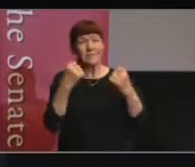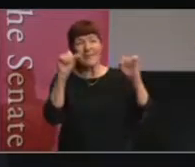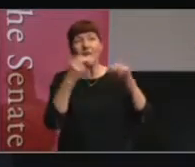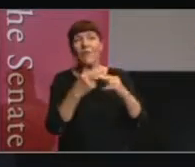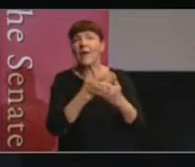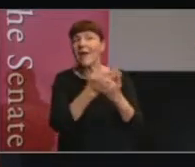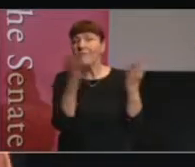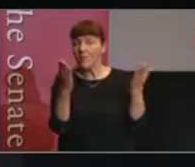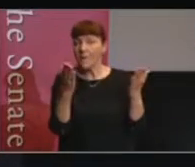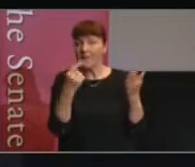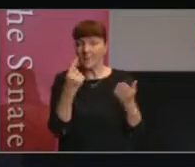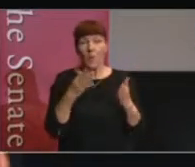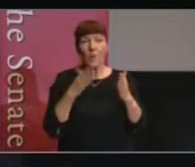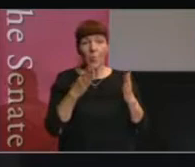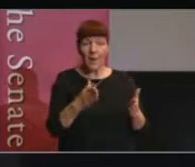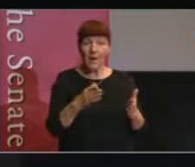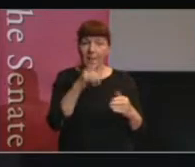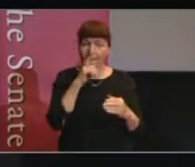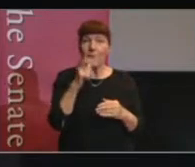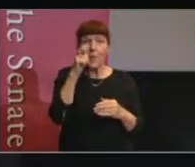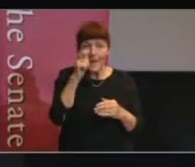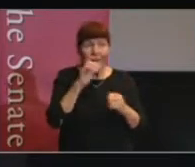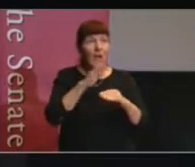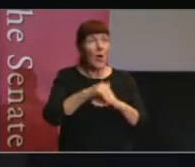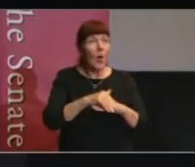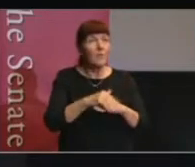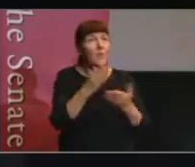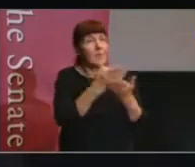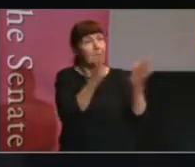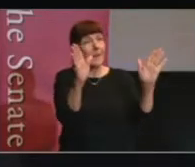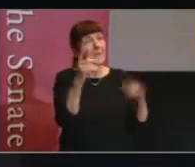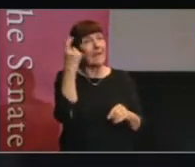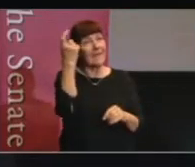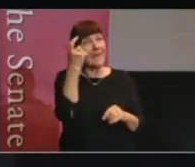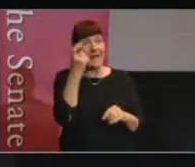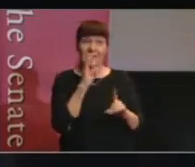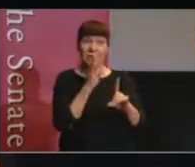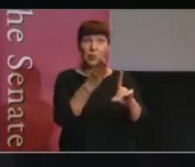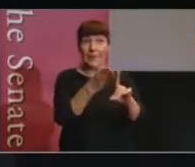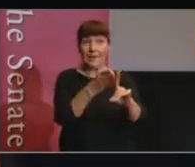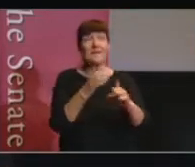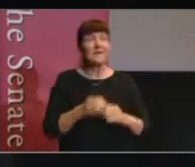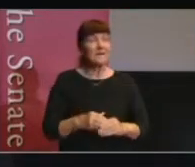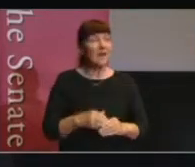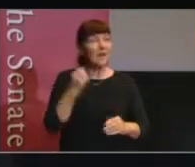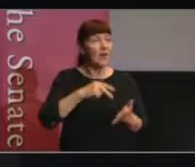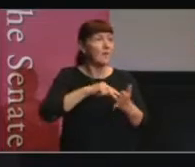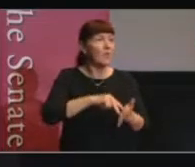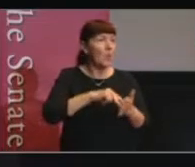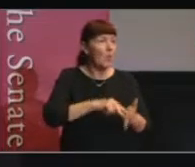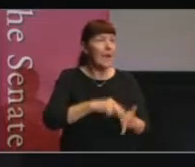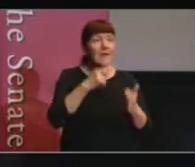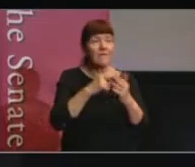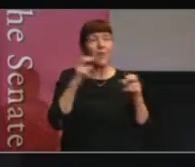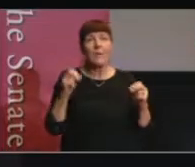a little signal that people care about what the public thinks. And it's also nice and direct. And it don't have to wait for a